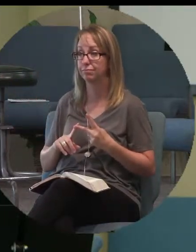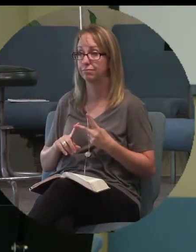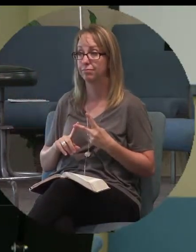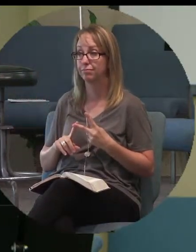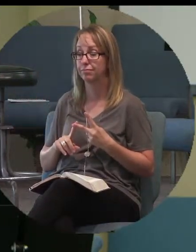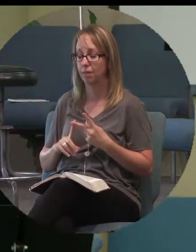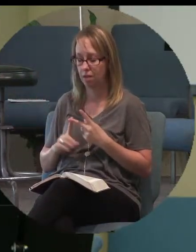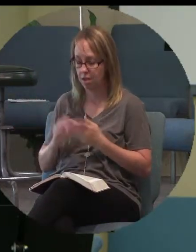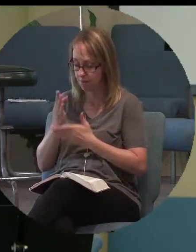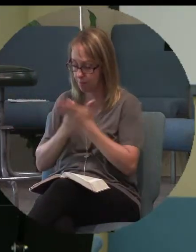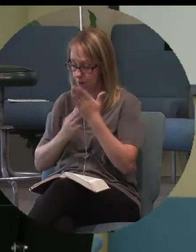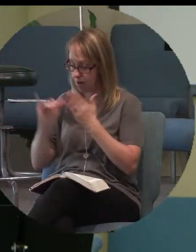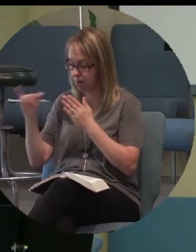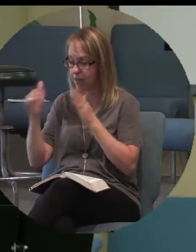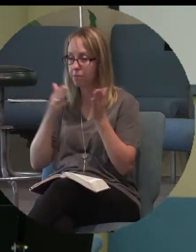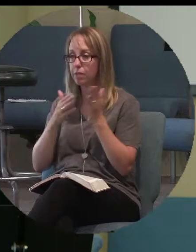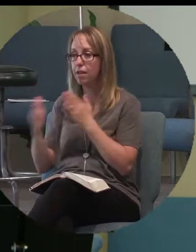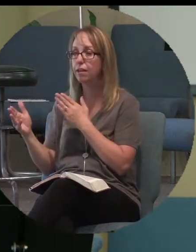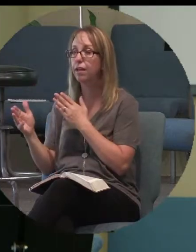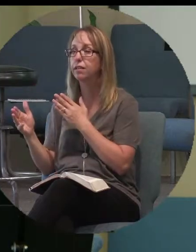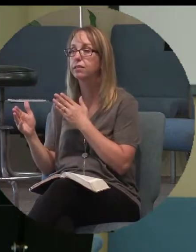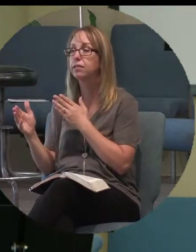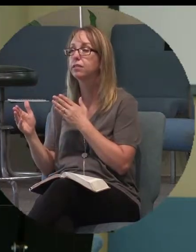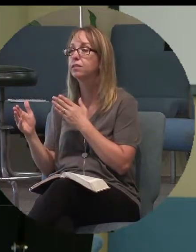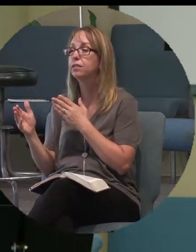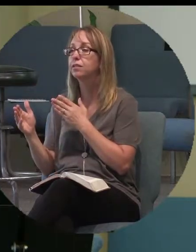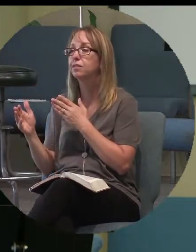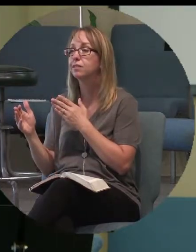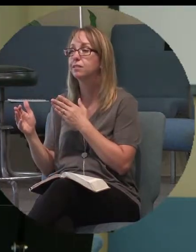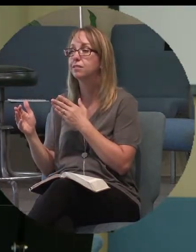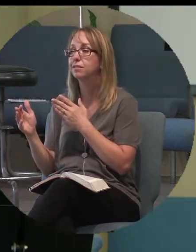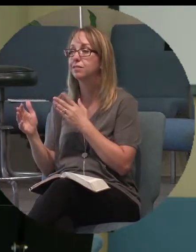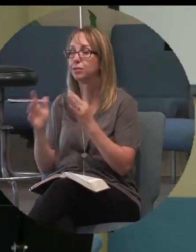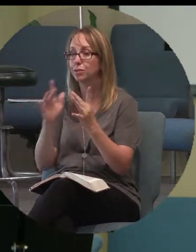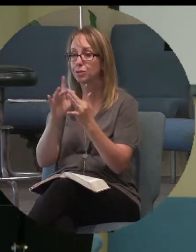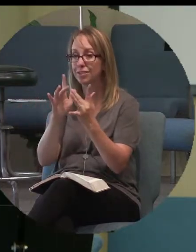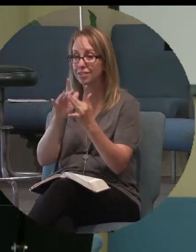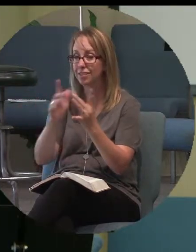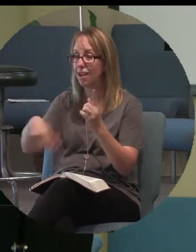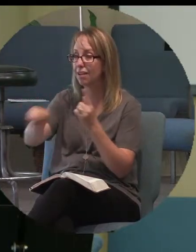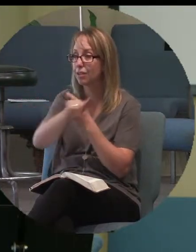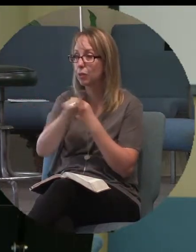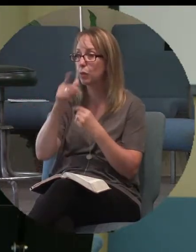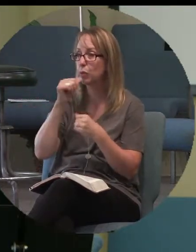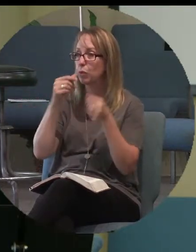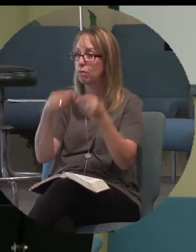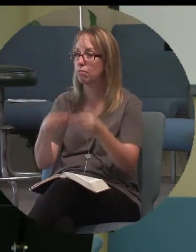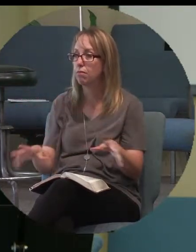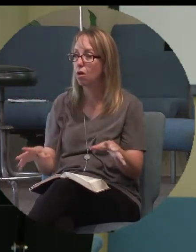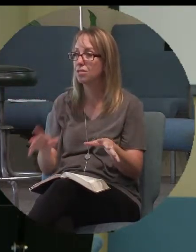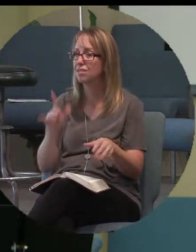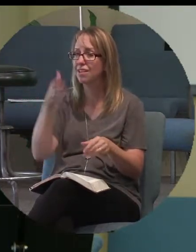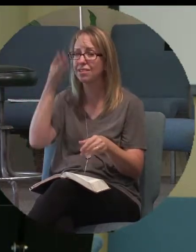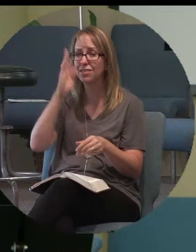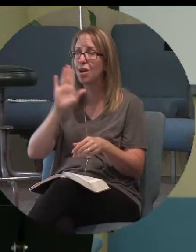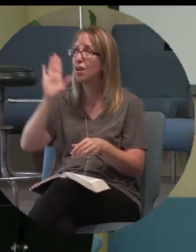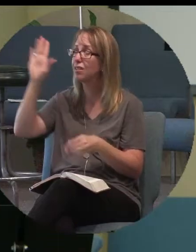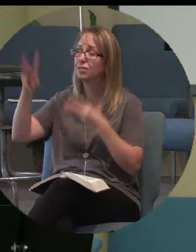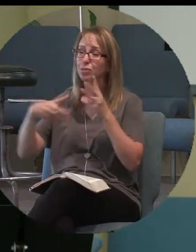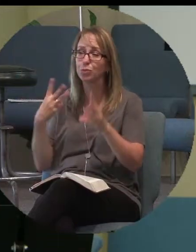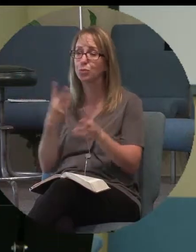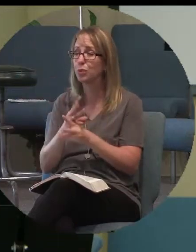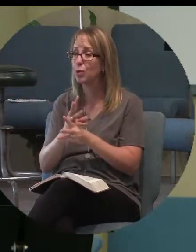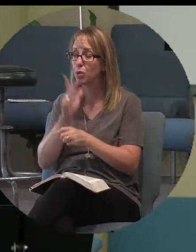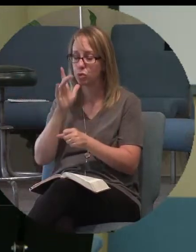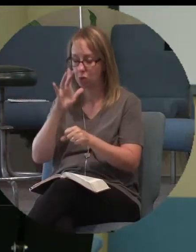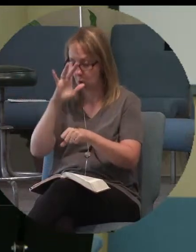And this plan was to preach a lost and godless world who had been so wrapped up in religion and